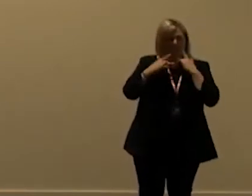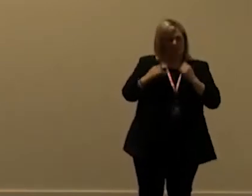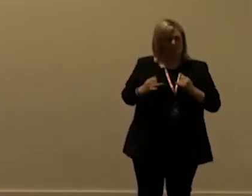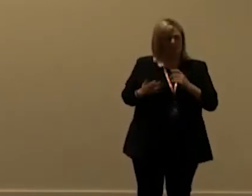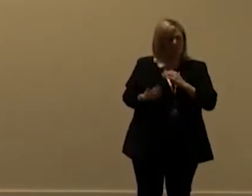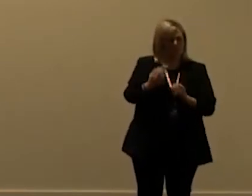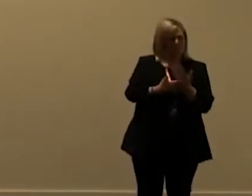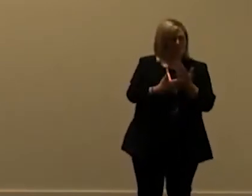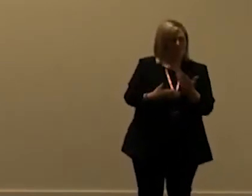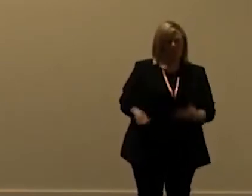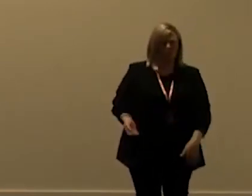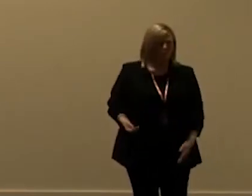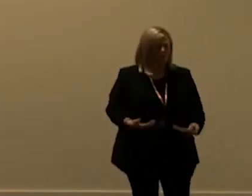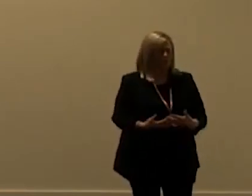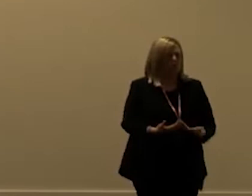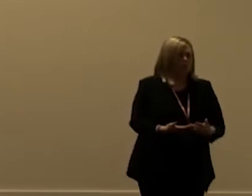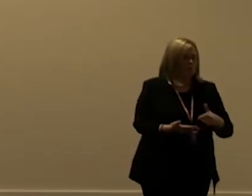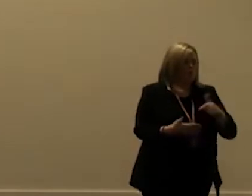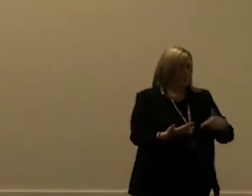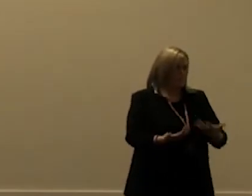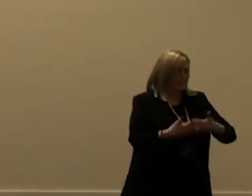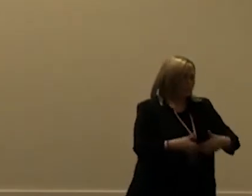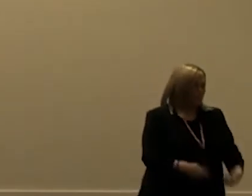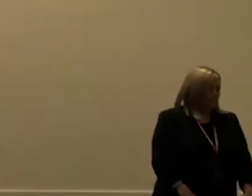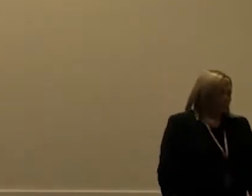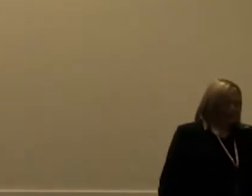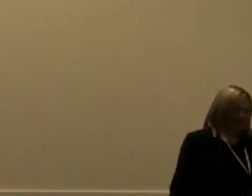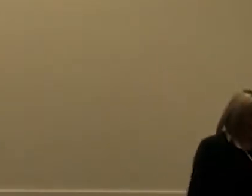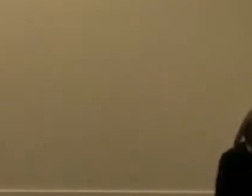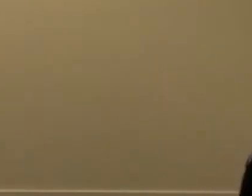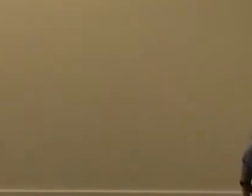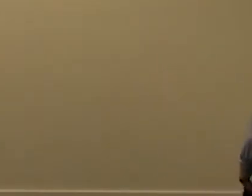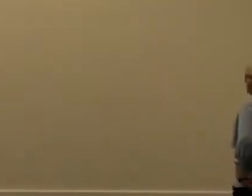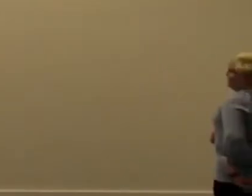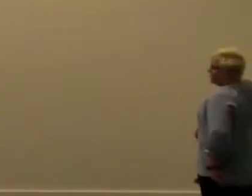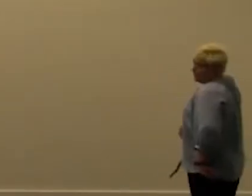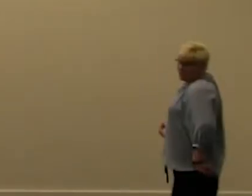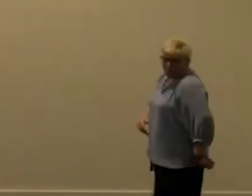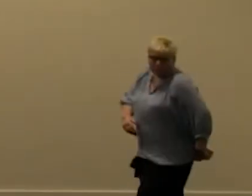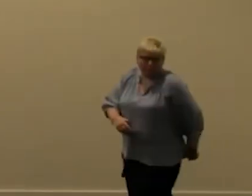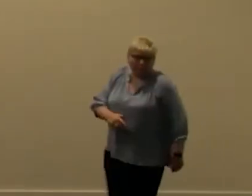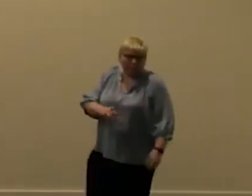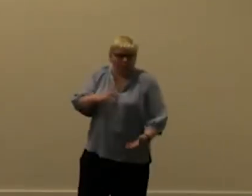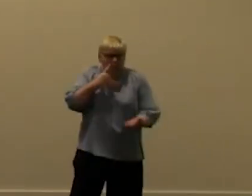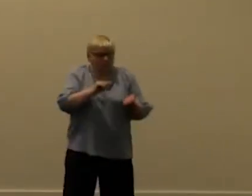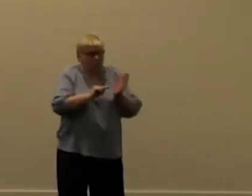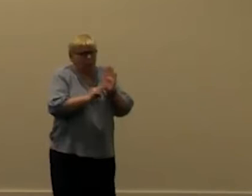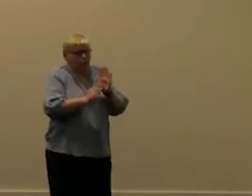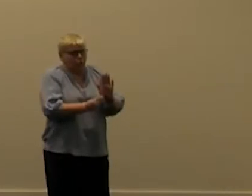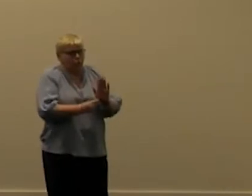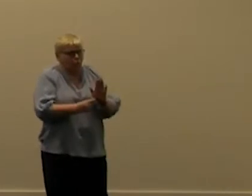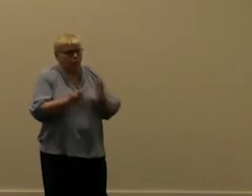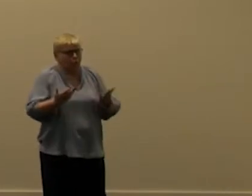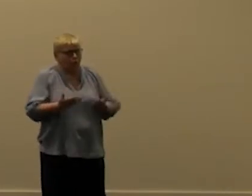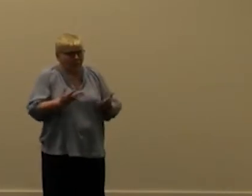so this and i'll i'll go into show you showing you where